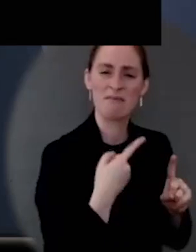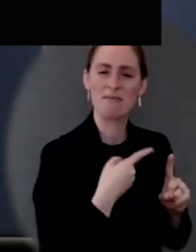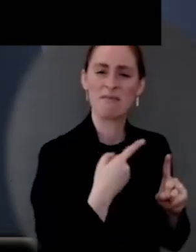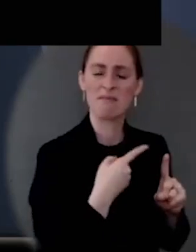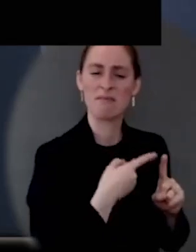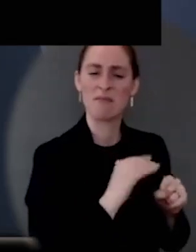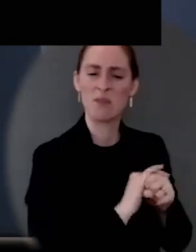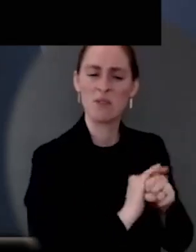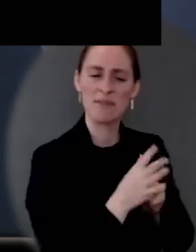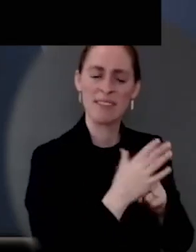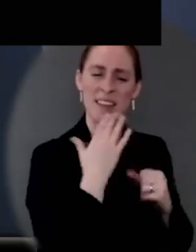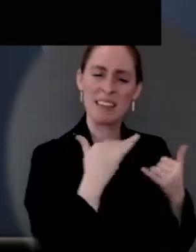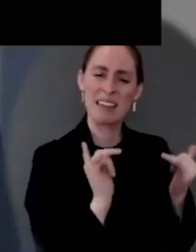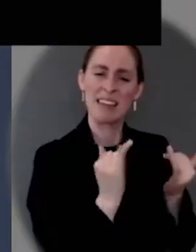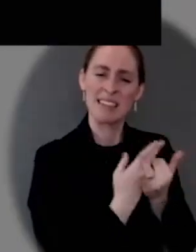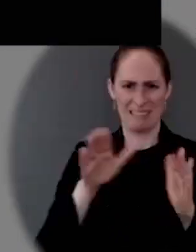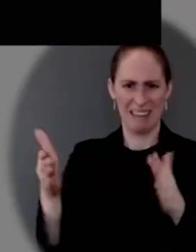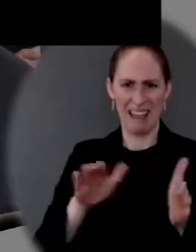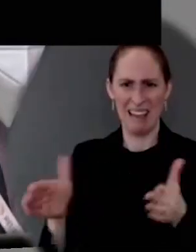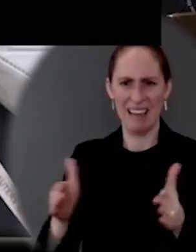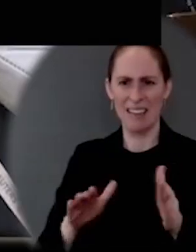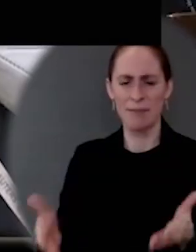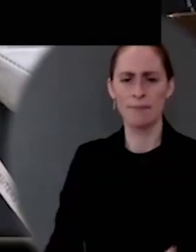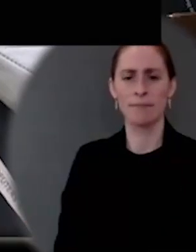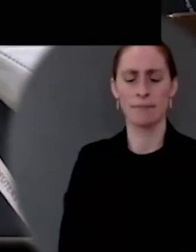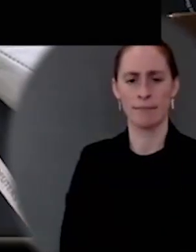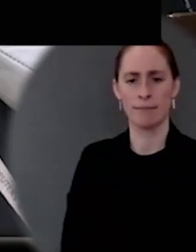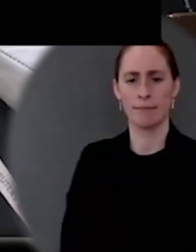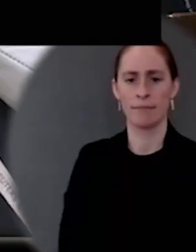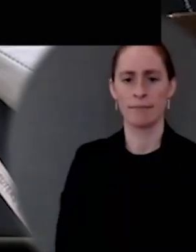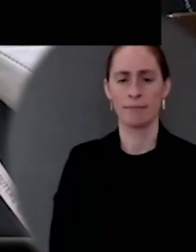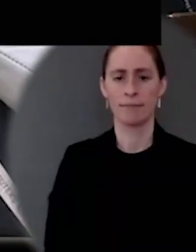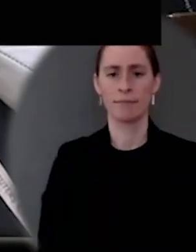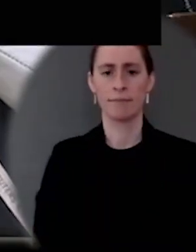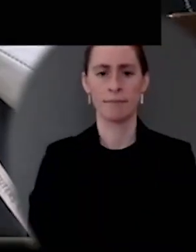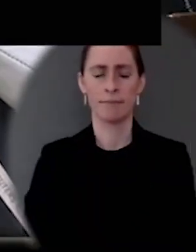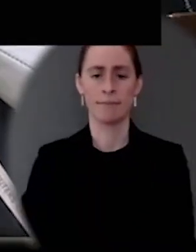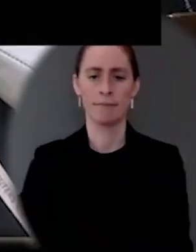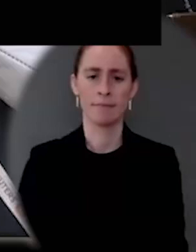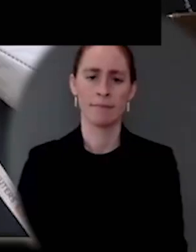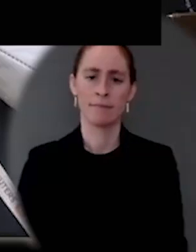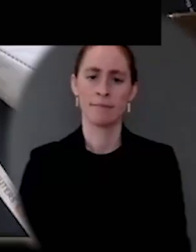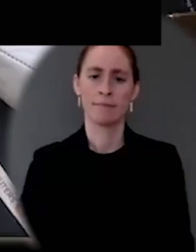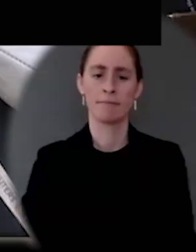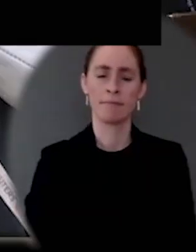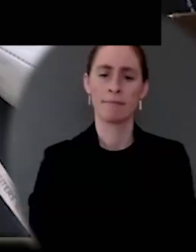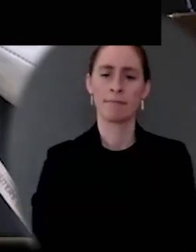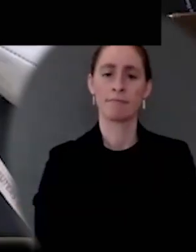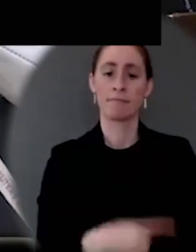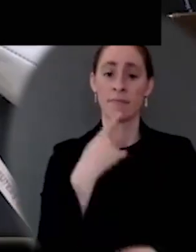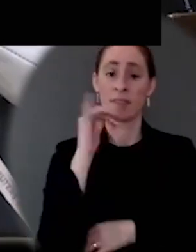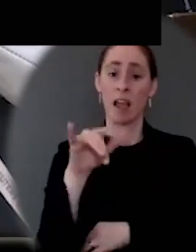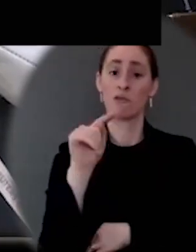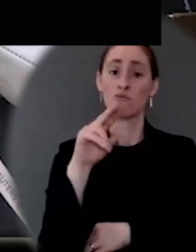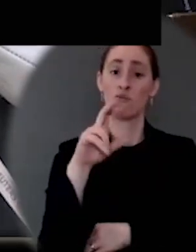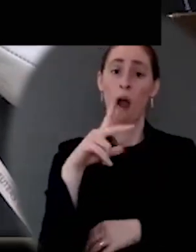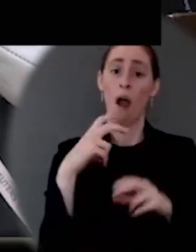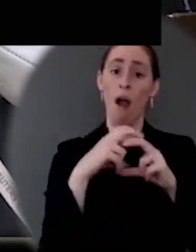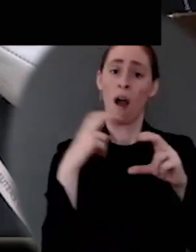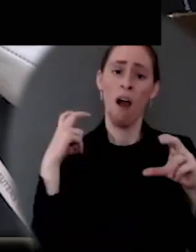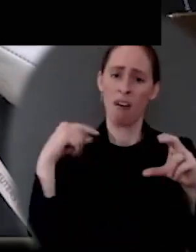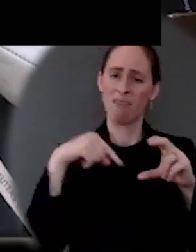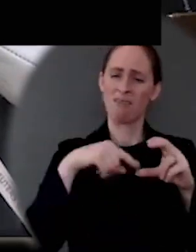people expected it to be over sooner. That truck was intending to come to the U.S. border, that those folks were trying to come to the U.S.